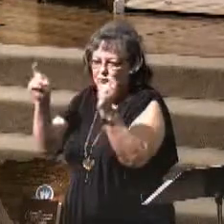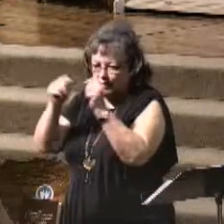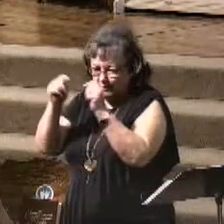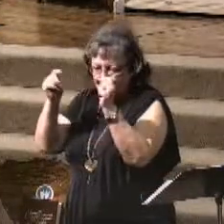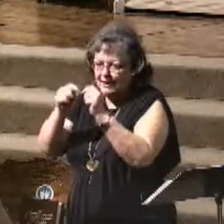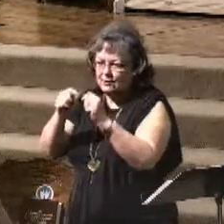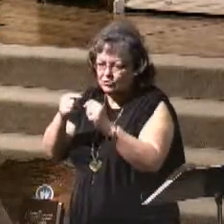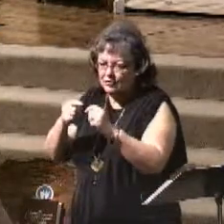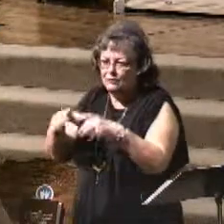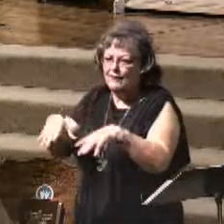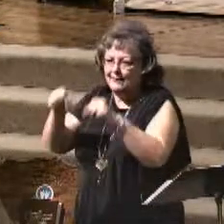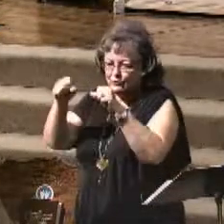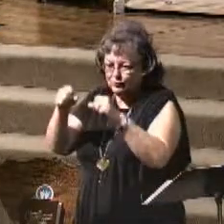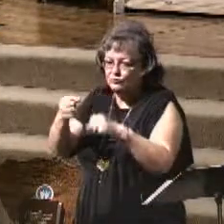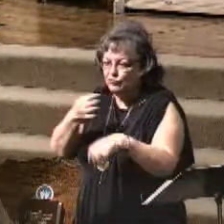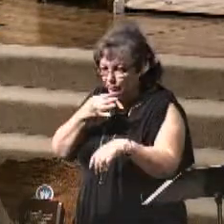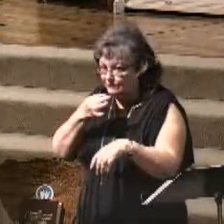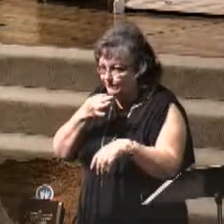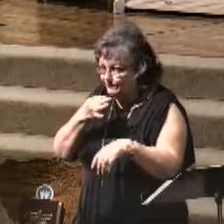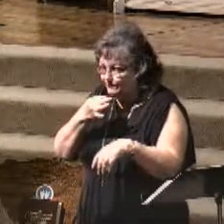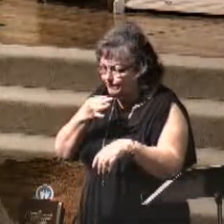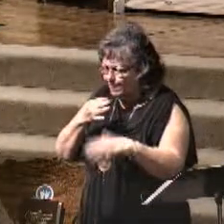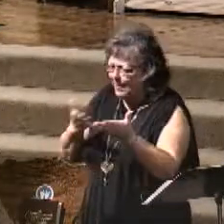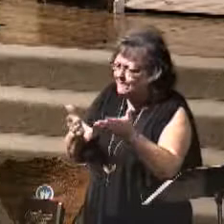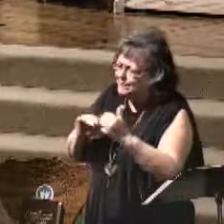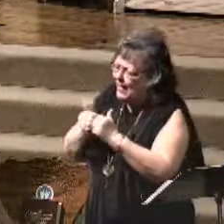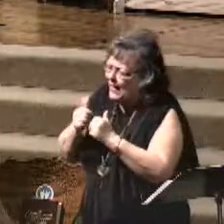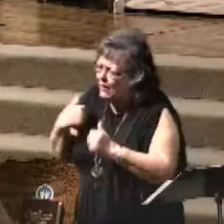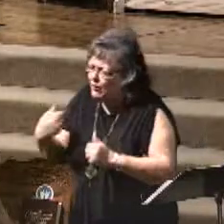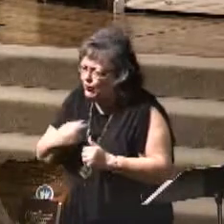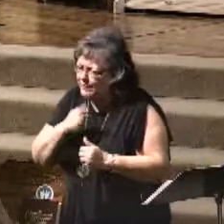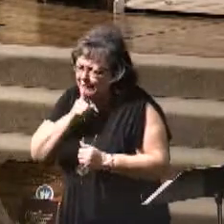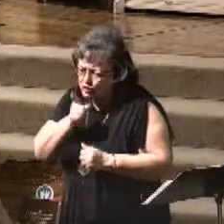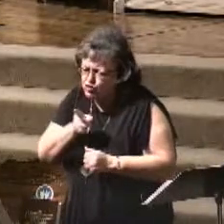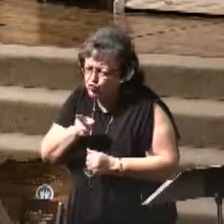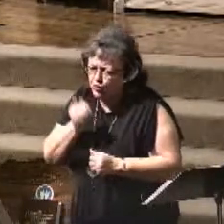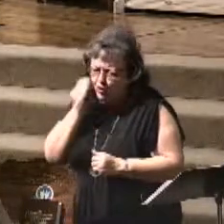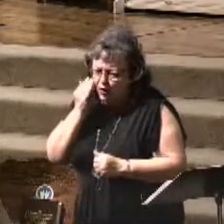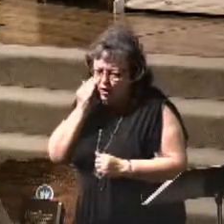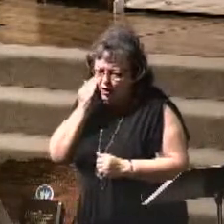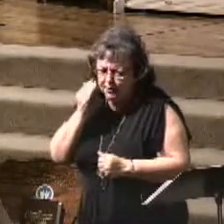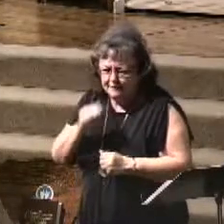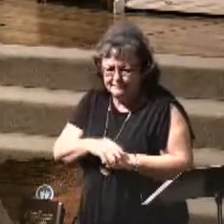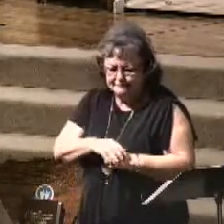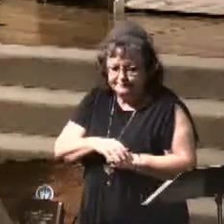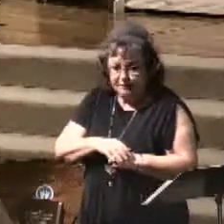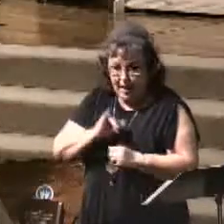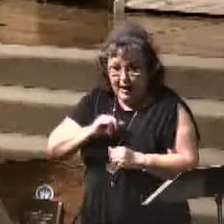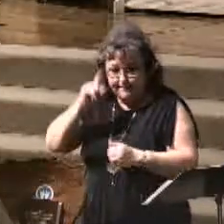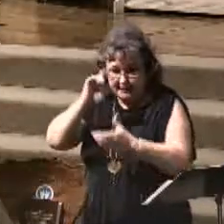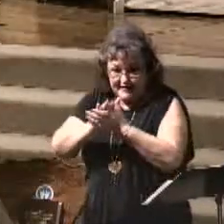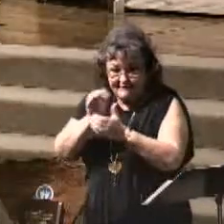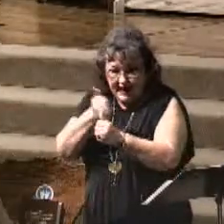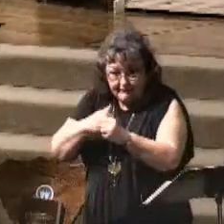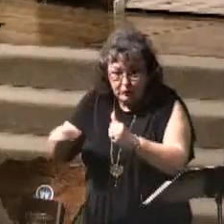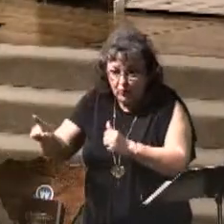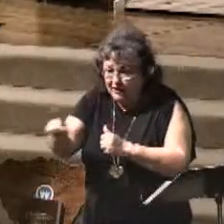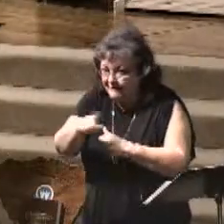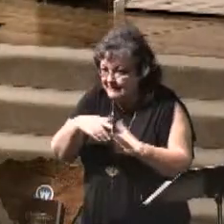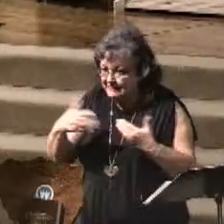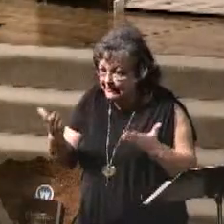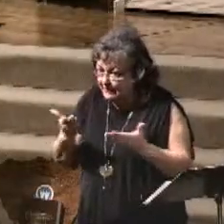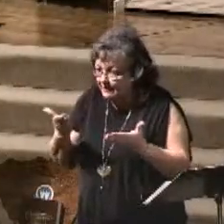this is going to take place? How can we be sure? Well, let me, let me state it this way. I believe every one of us,